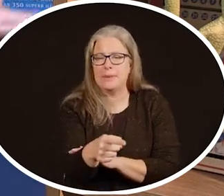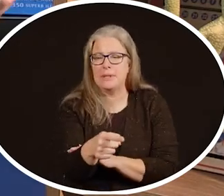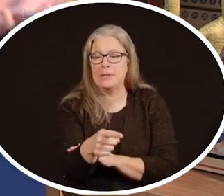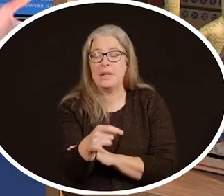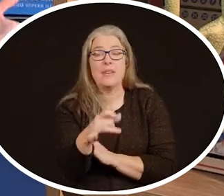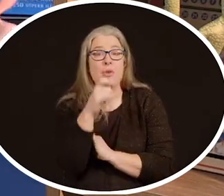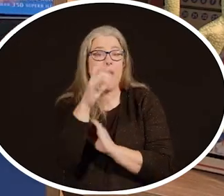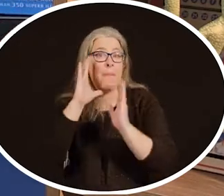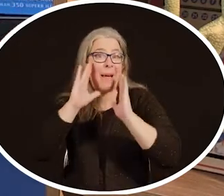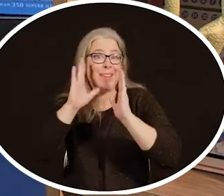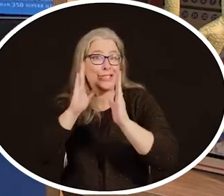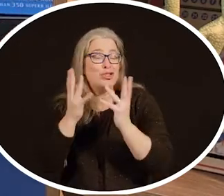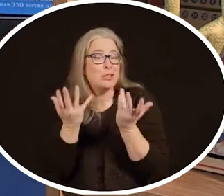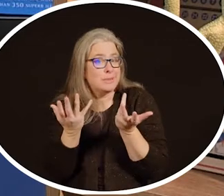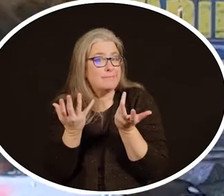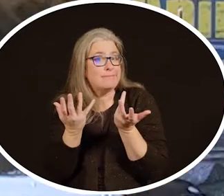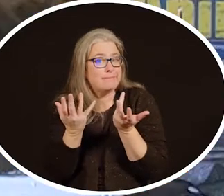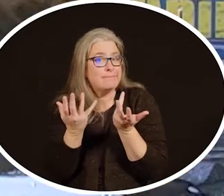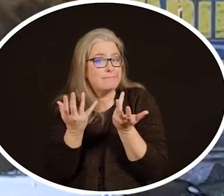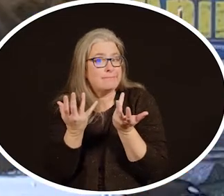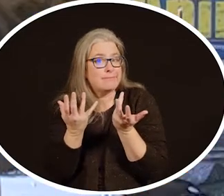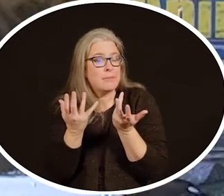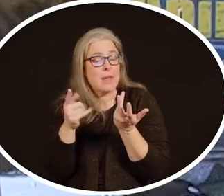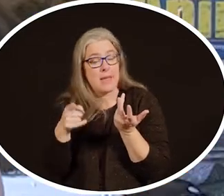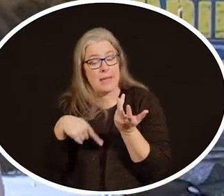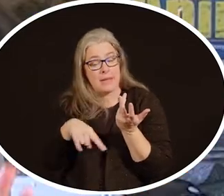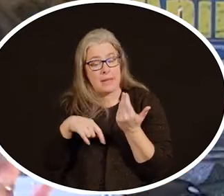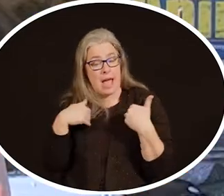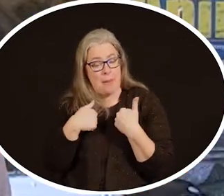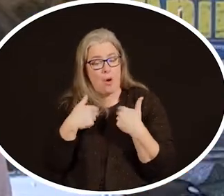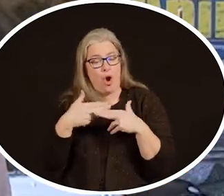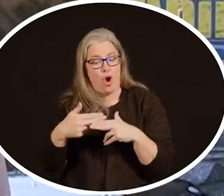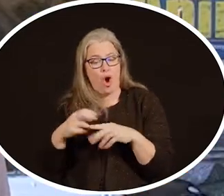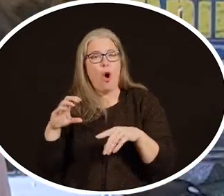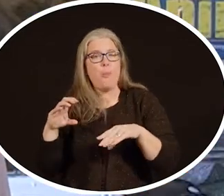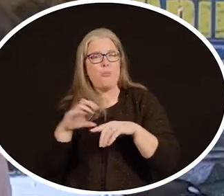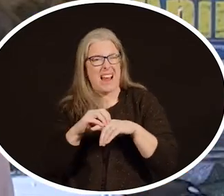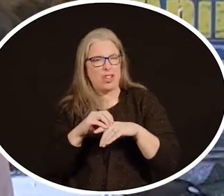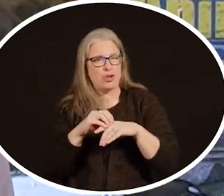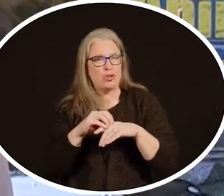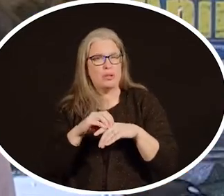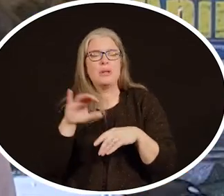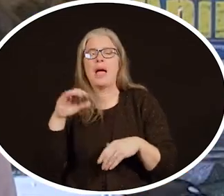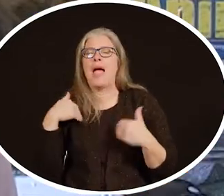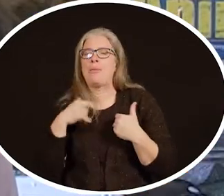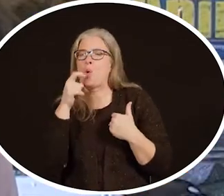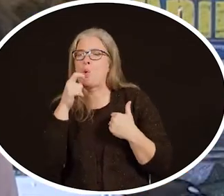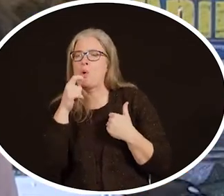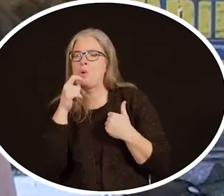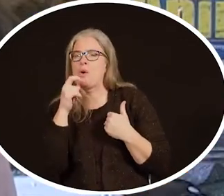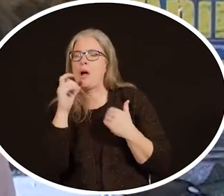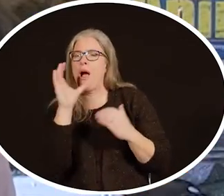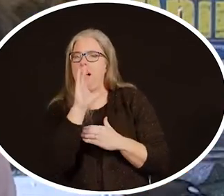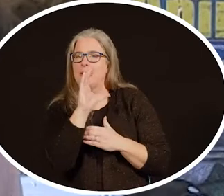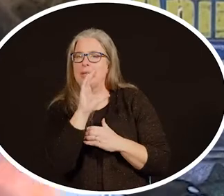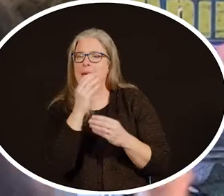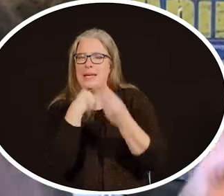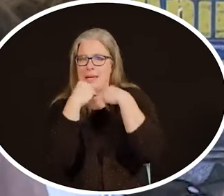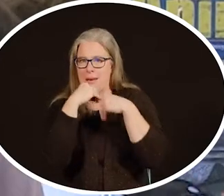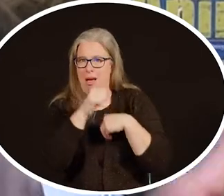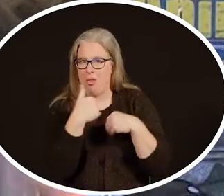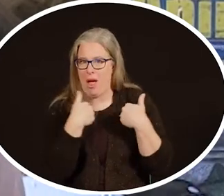if you're not paying attention. So these animals called predators, which are animals that hunt and eat other animals,